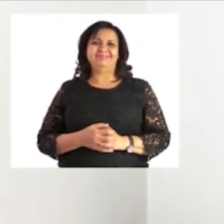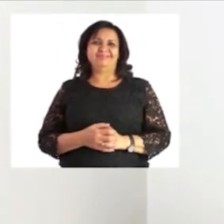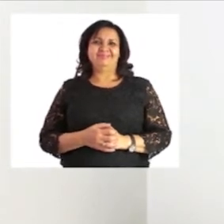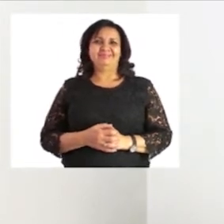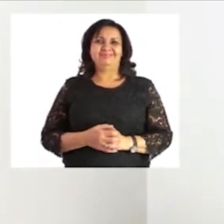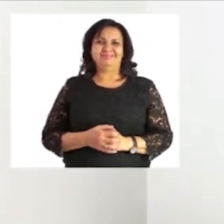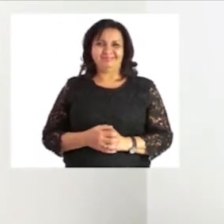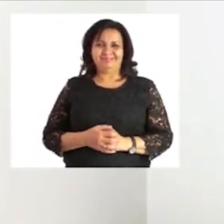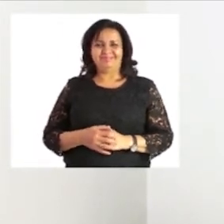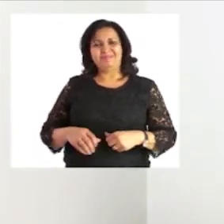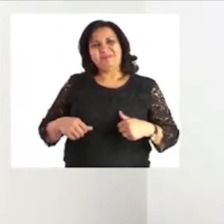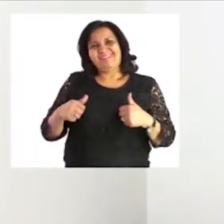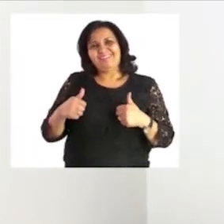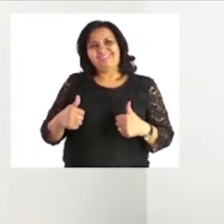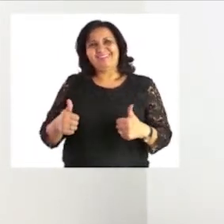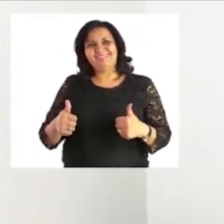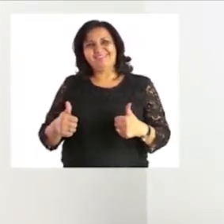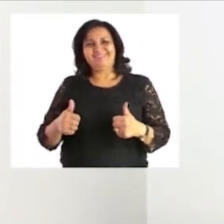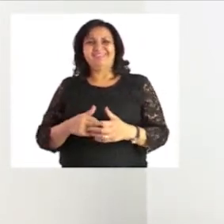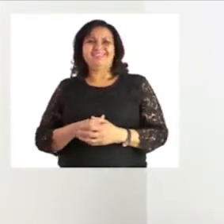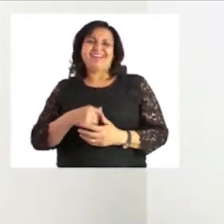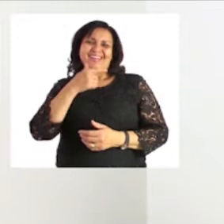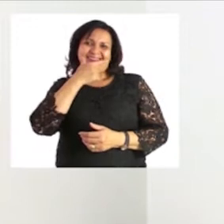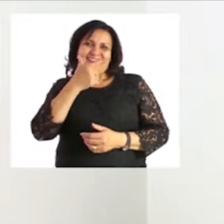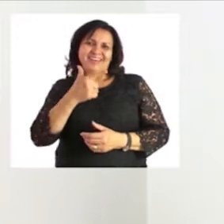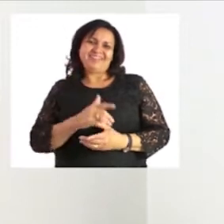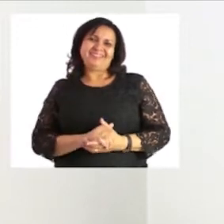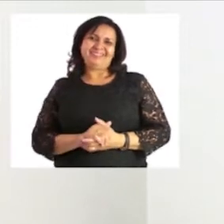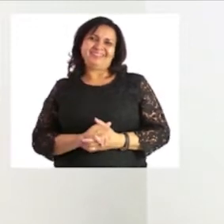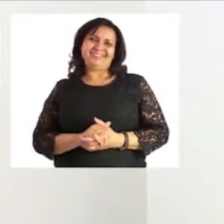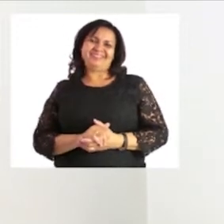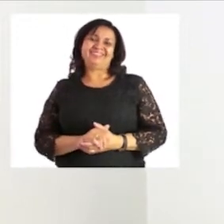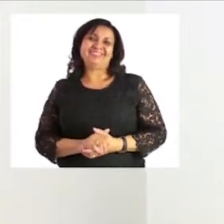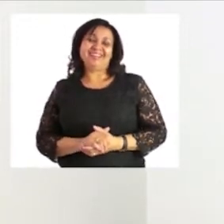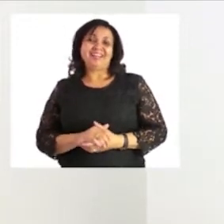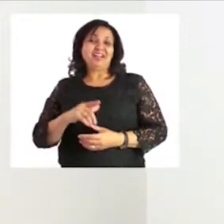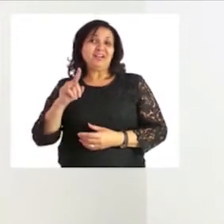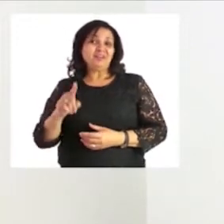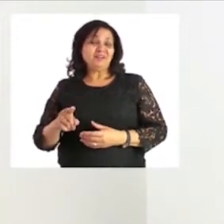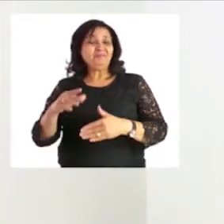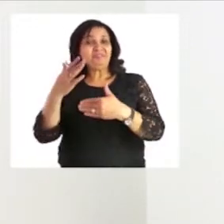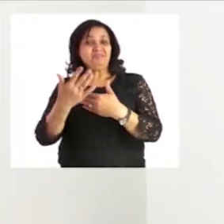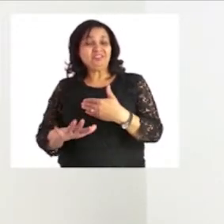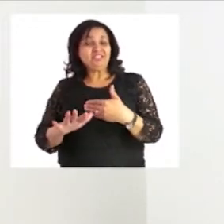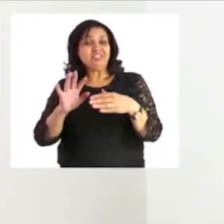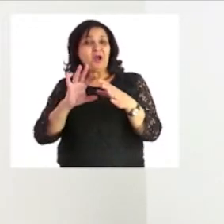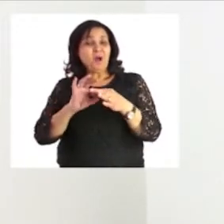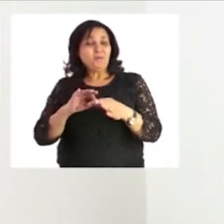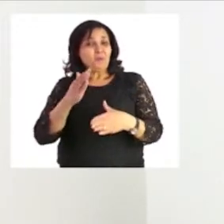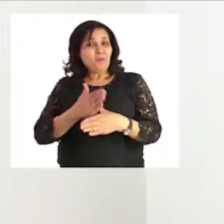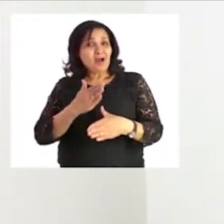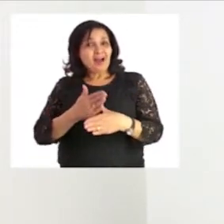again well done thank you so much hope you will finish this exercise